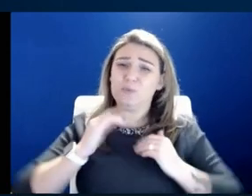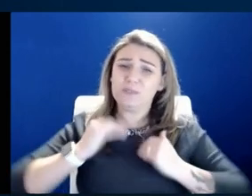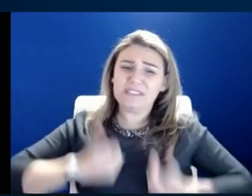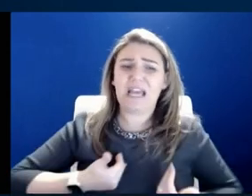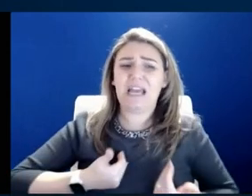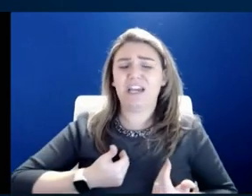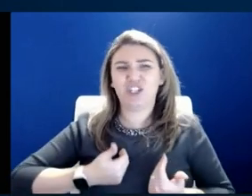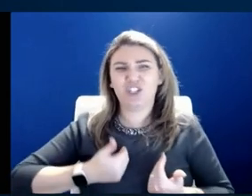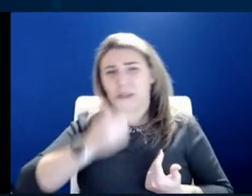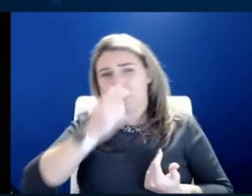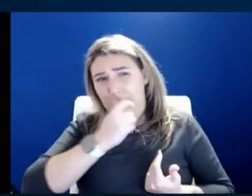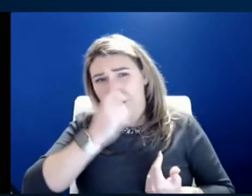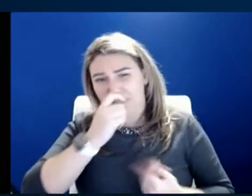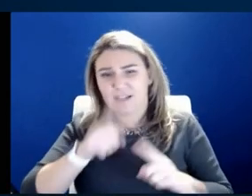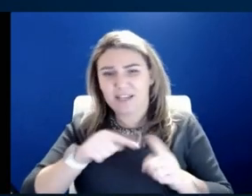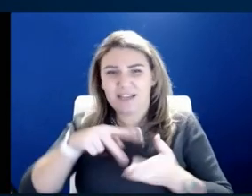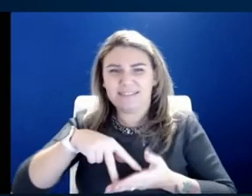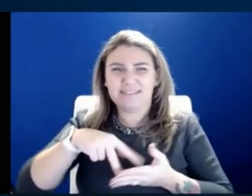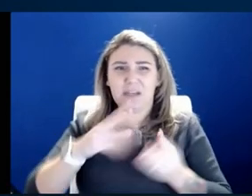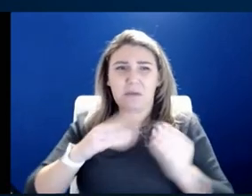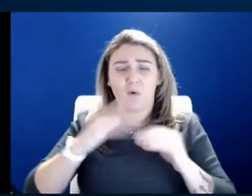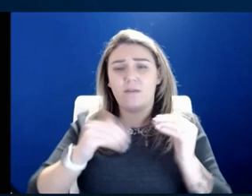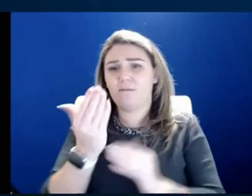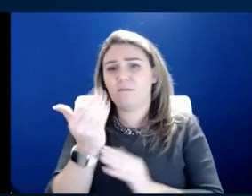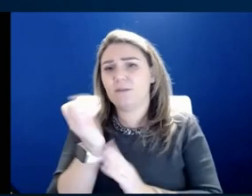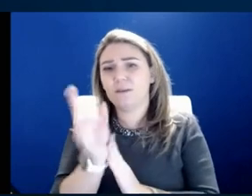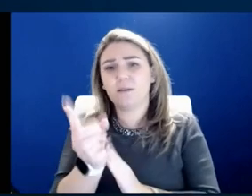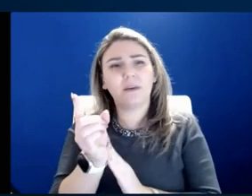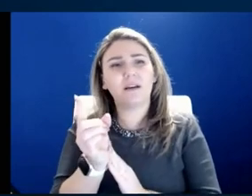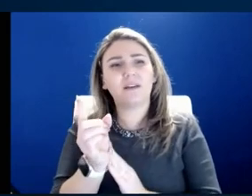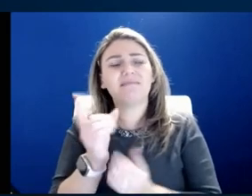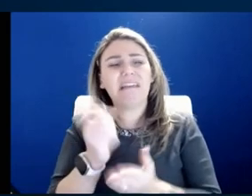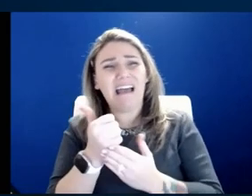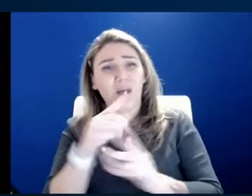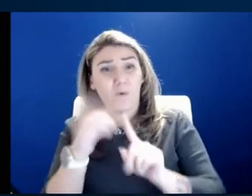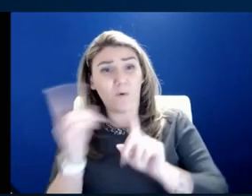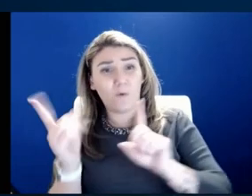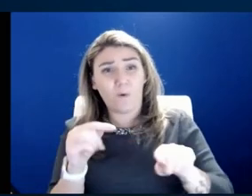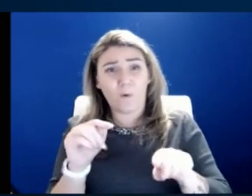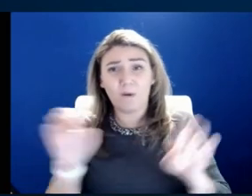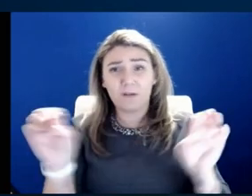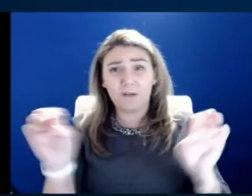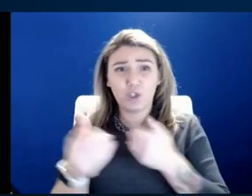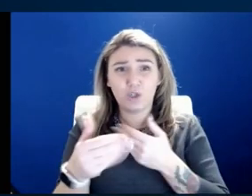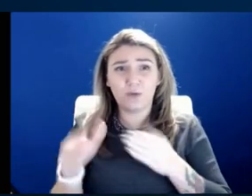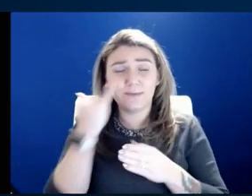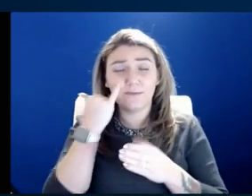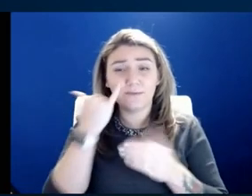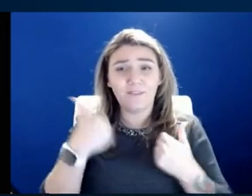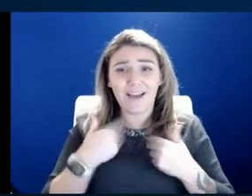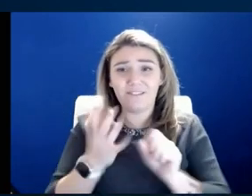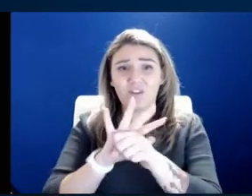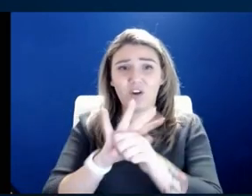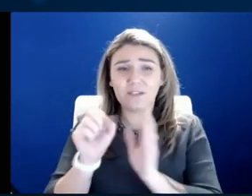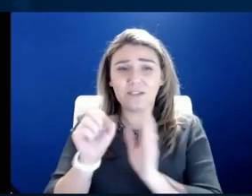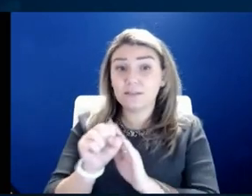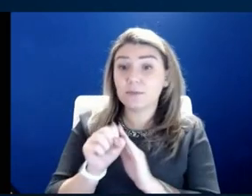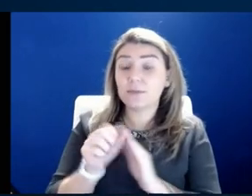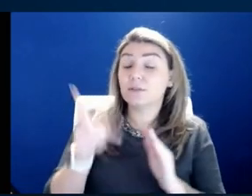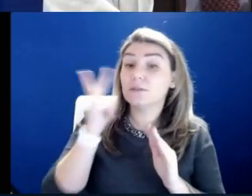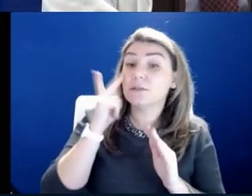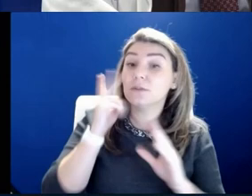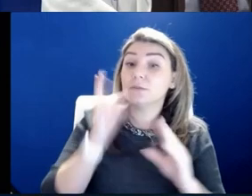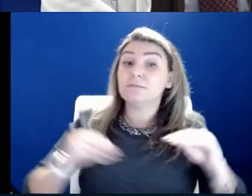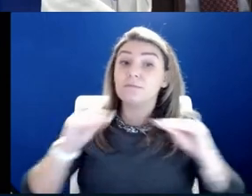can't stand for more than 15 minutes. Can you help people know when to go to the ER if they have COVID symptoms? Hawkeye, you see a lot more of these COVID